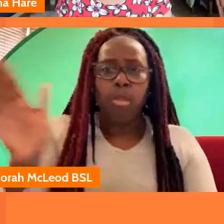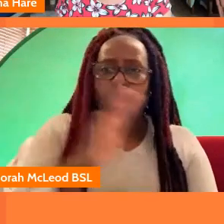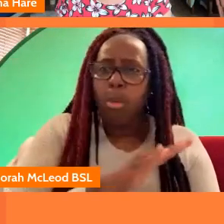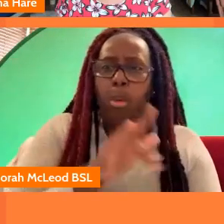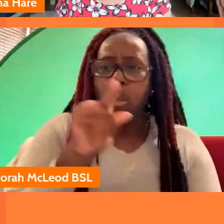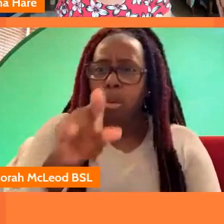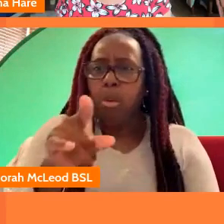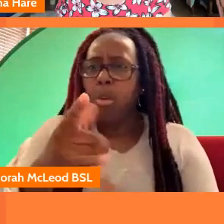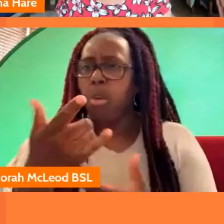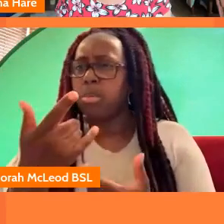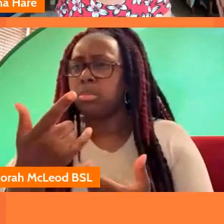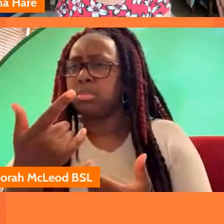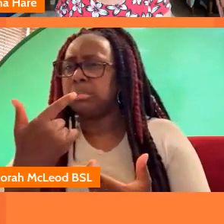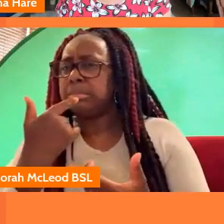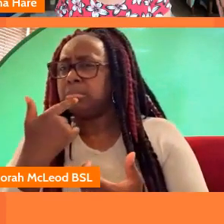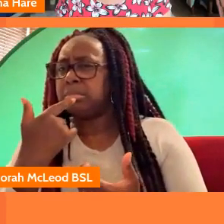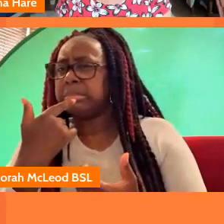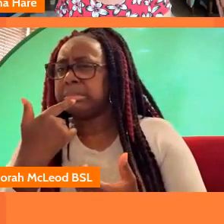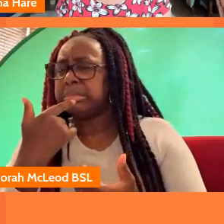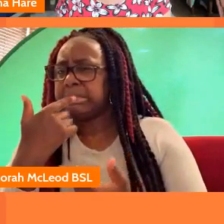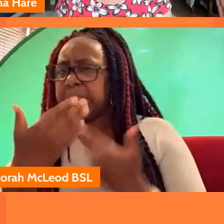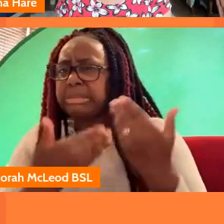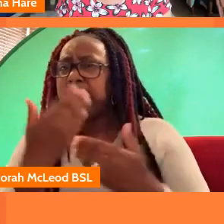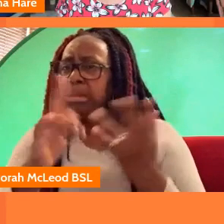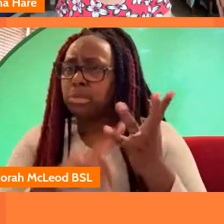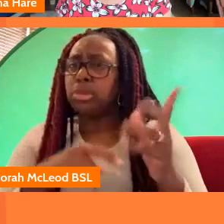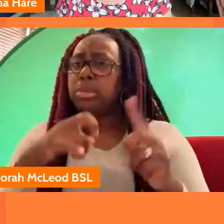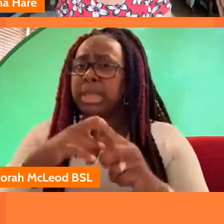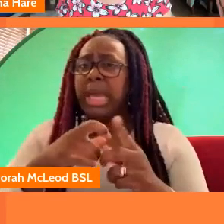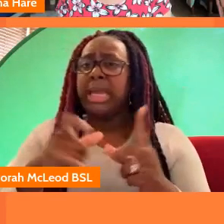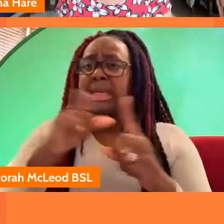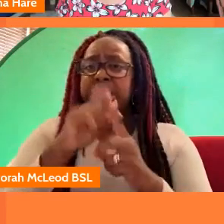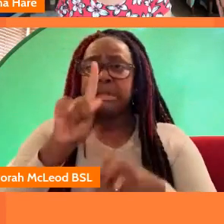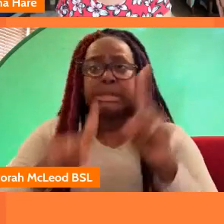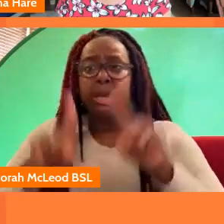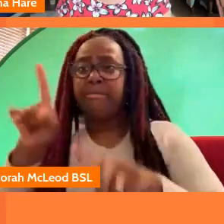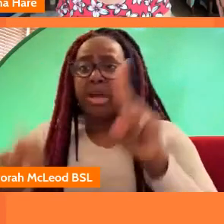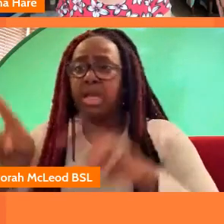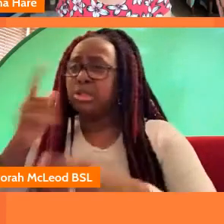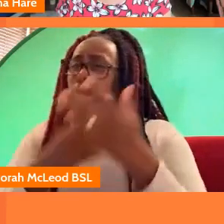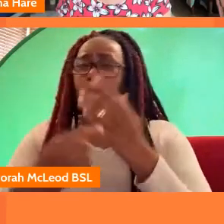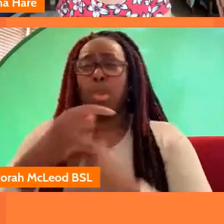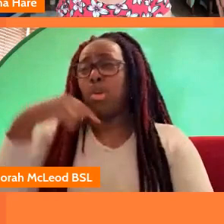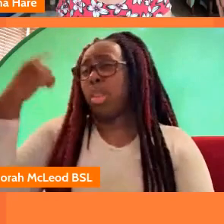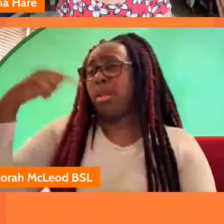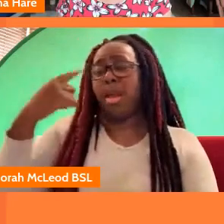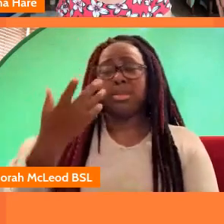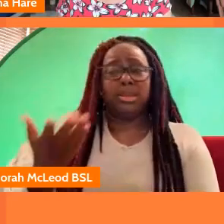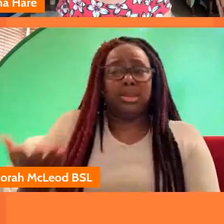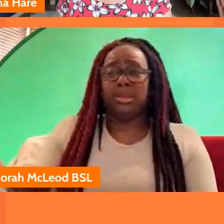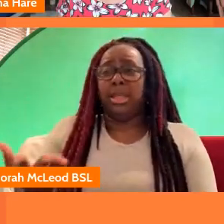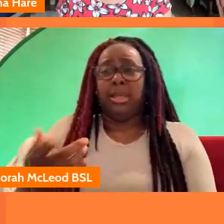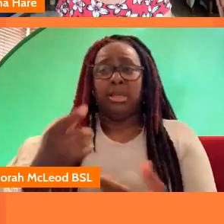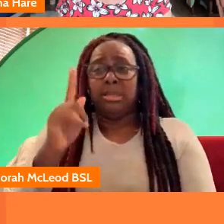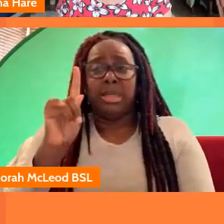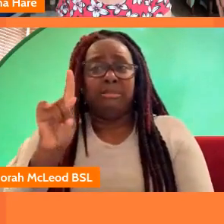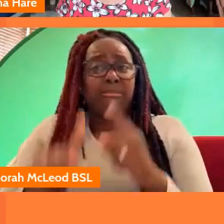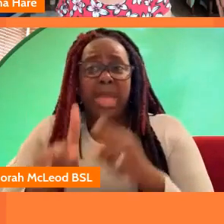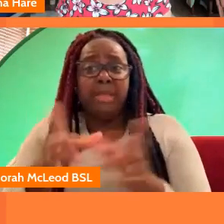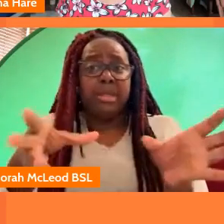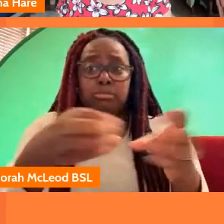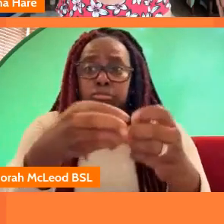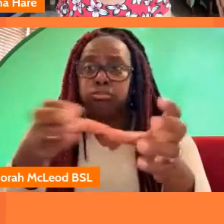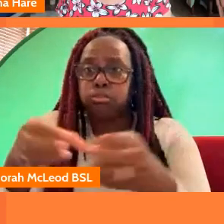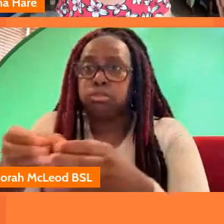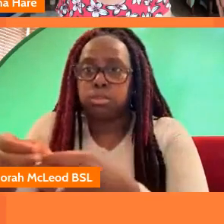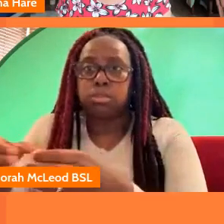all know it's hugely important and then the you know the uk is diverse it's not just about london as i think it was not you said about the various hubs i think it's important for